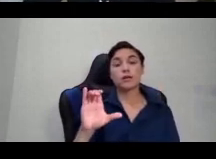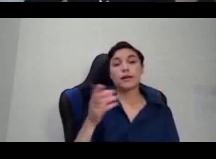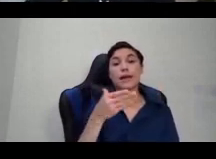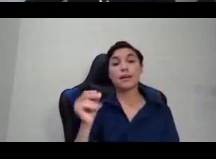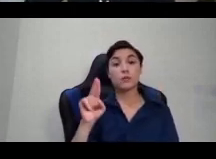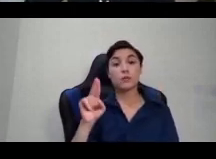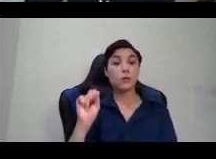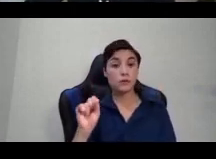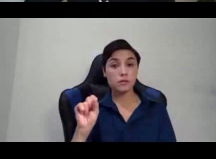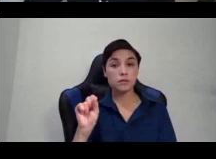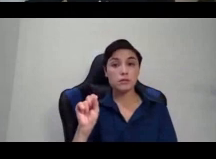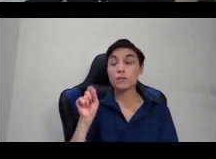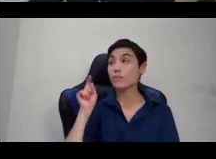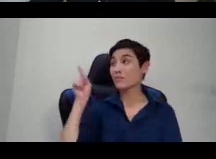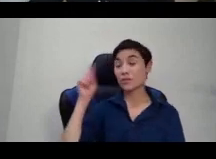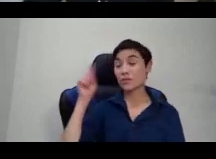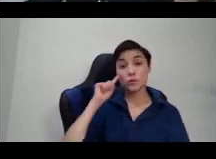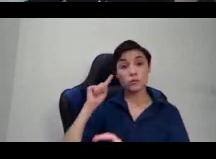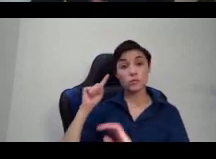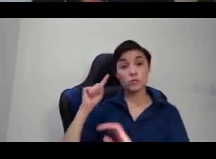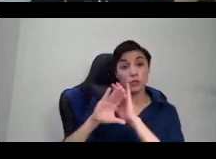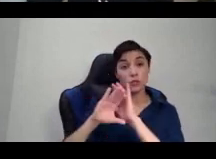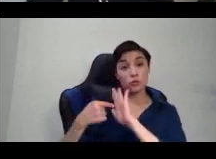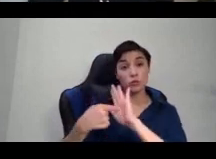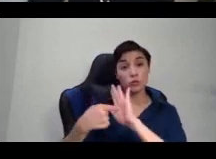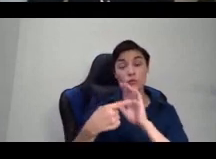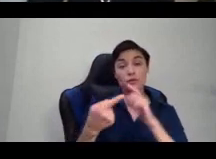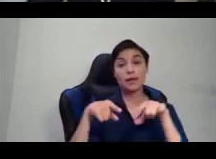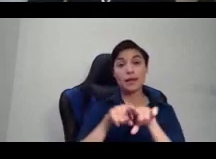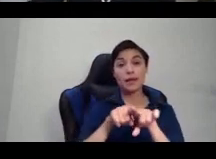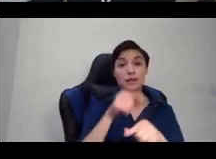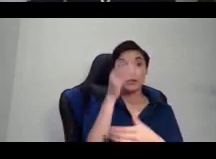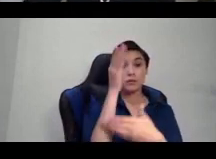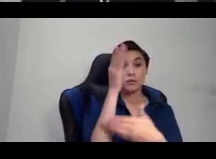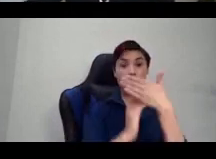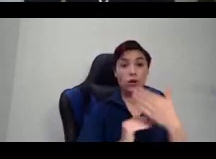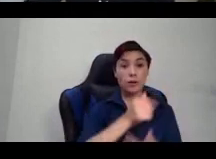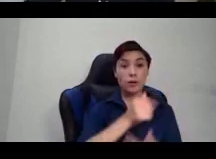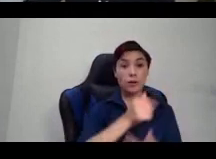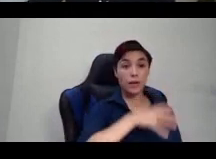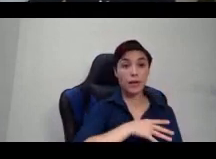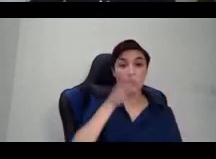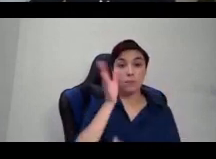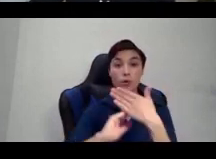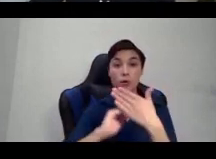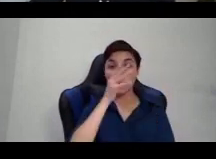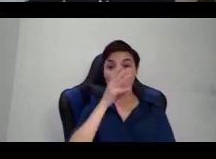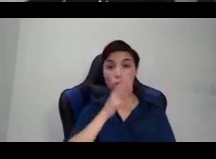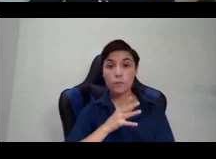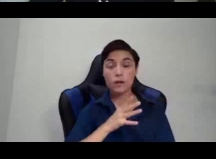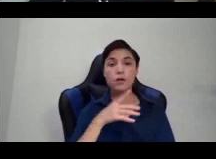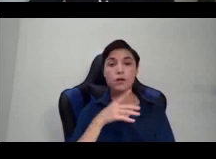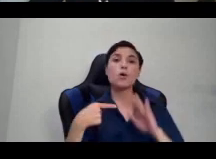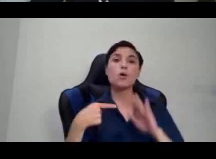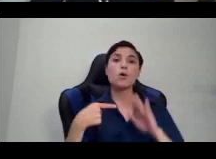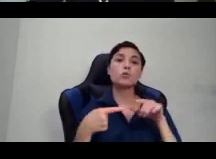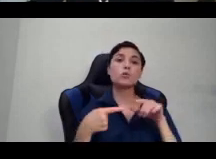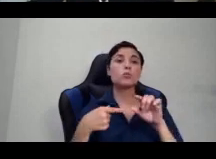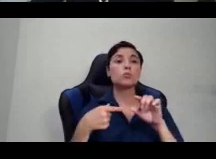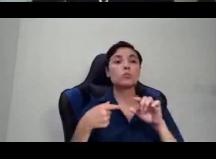also the duality of the sun and the moon, but is also constantly,